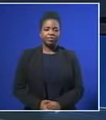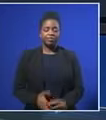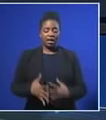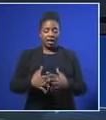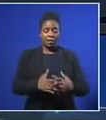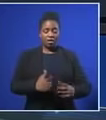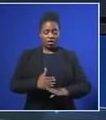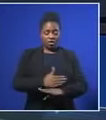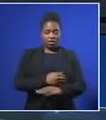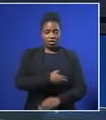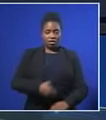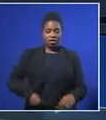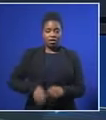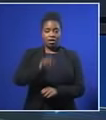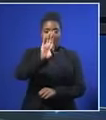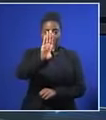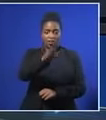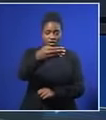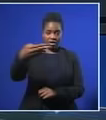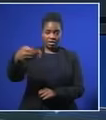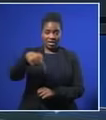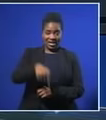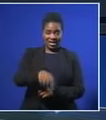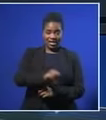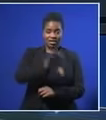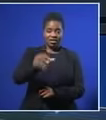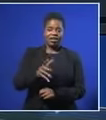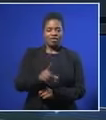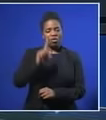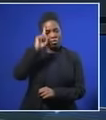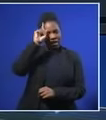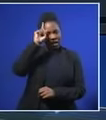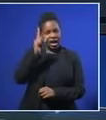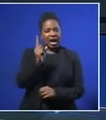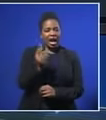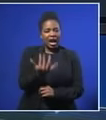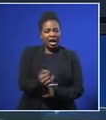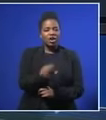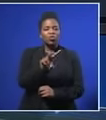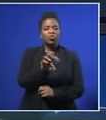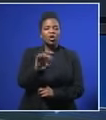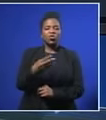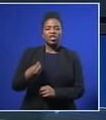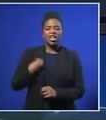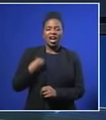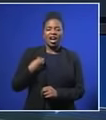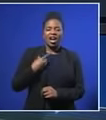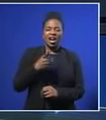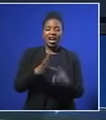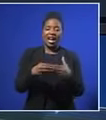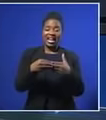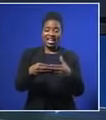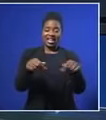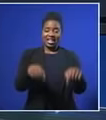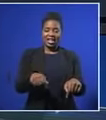Former U.S. Barack Obama in the country, former Madiba centenary, spent today with 200 young Africans who are